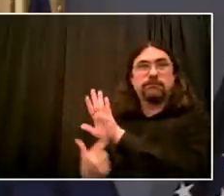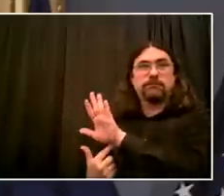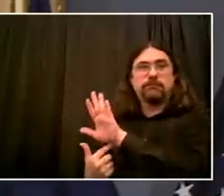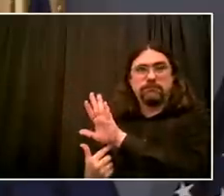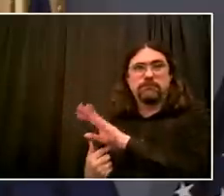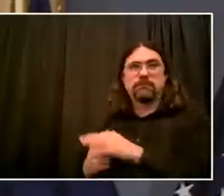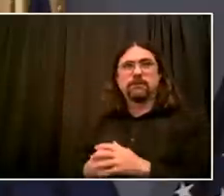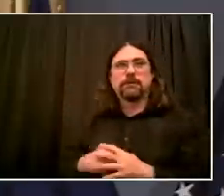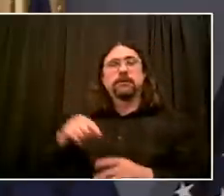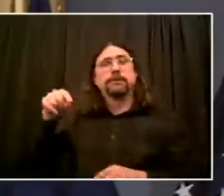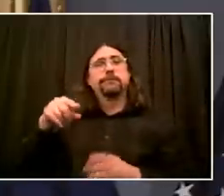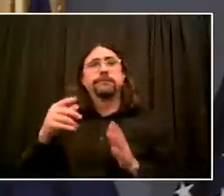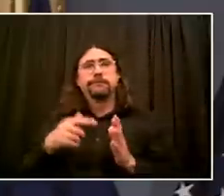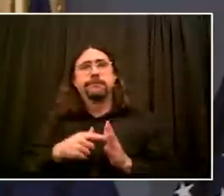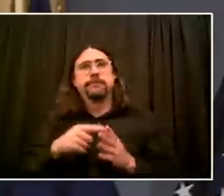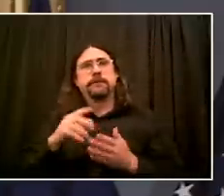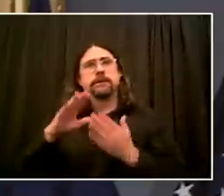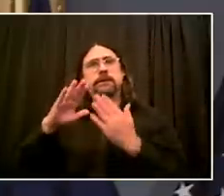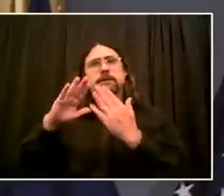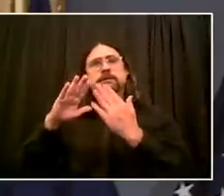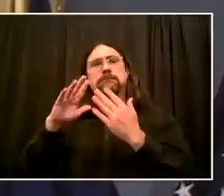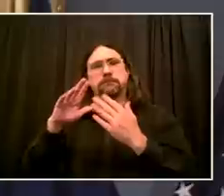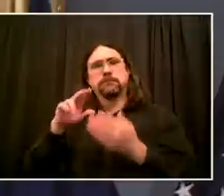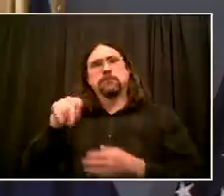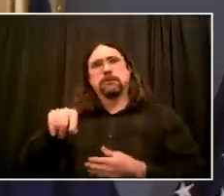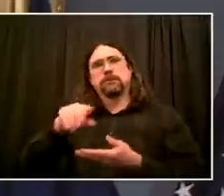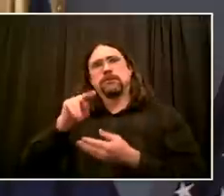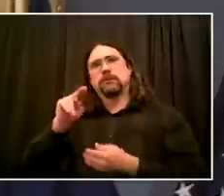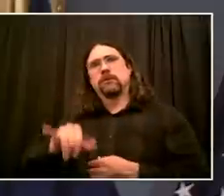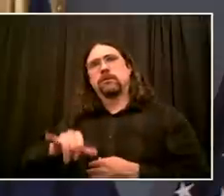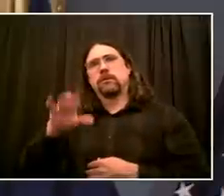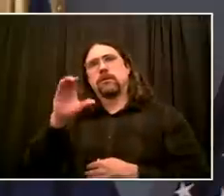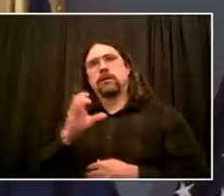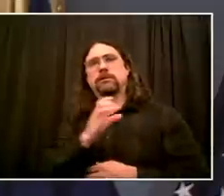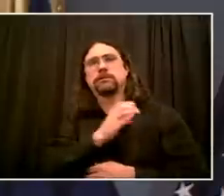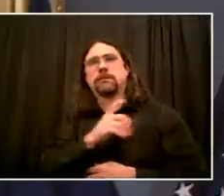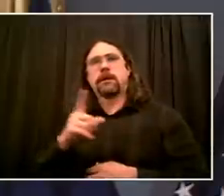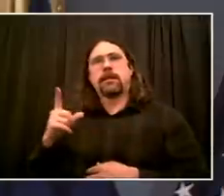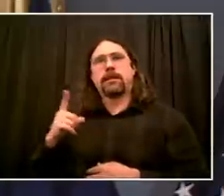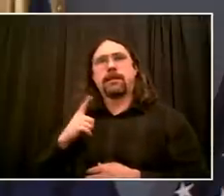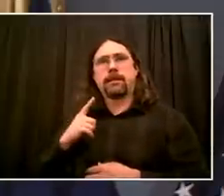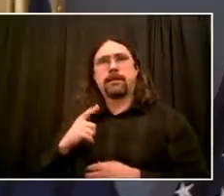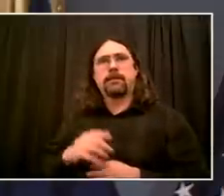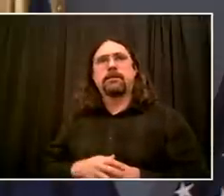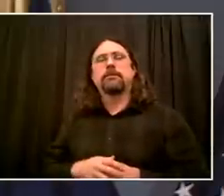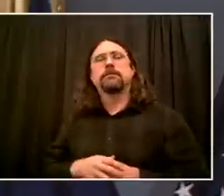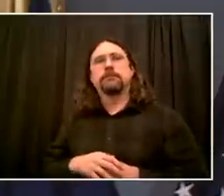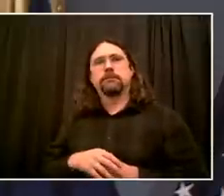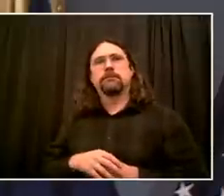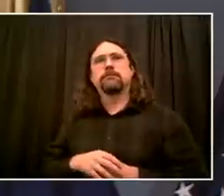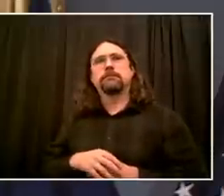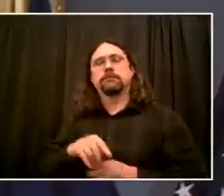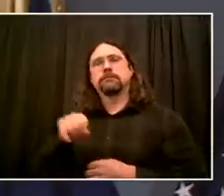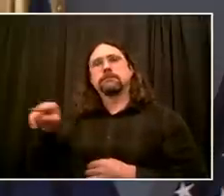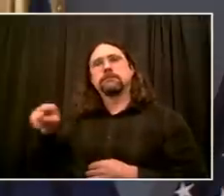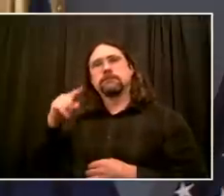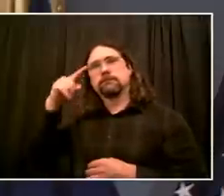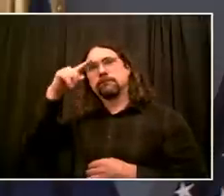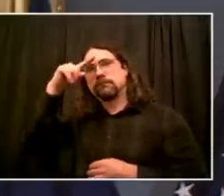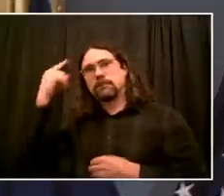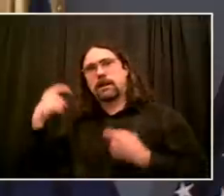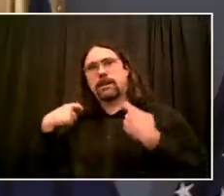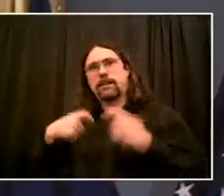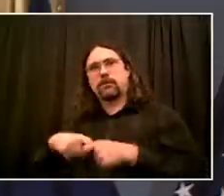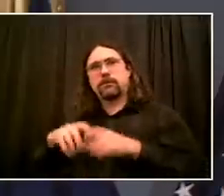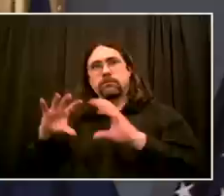together something I think we all need to hear. I'm going to quote from a piece of this statement. It says, We do not condone violence